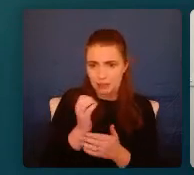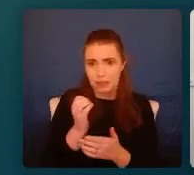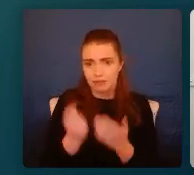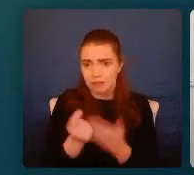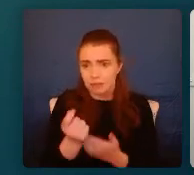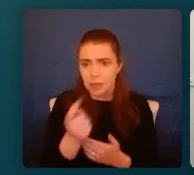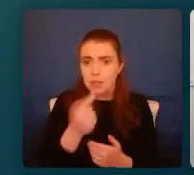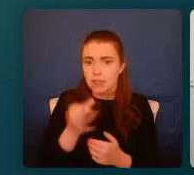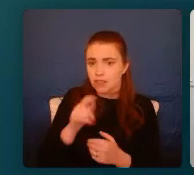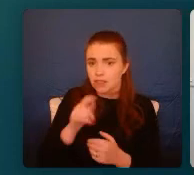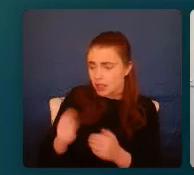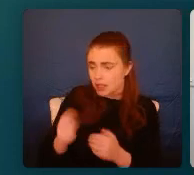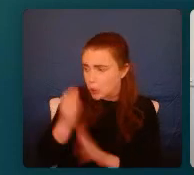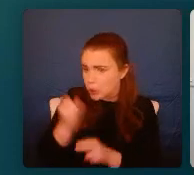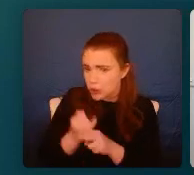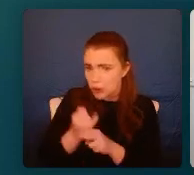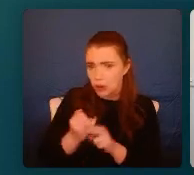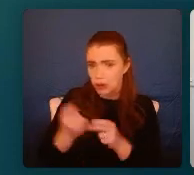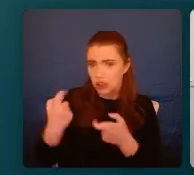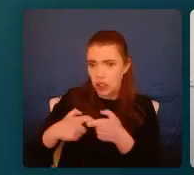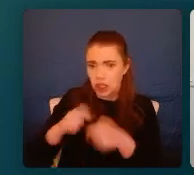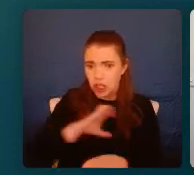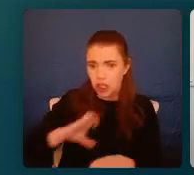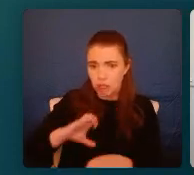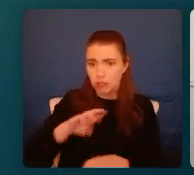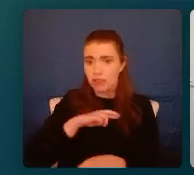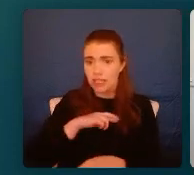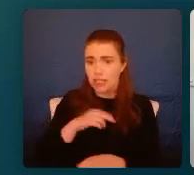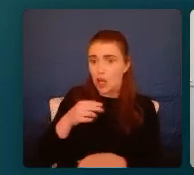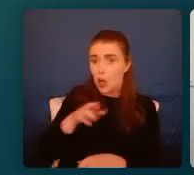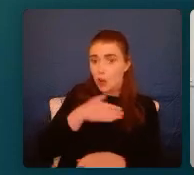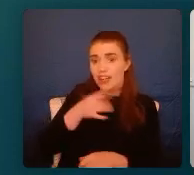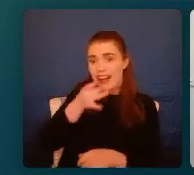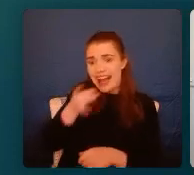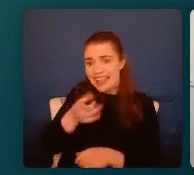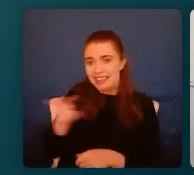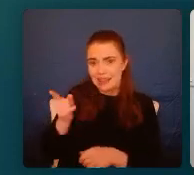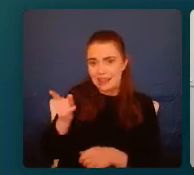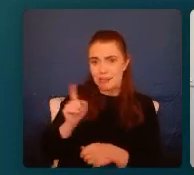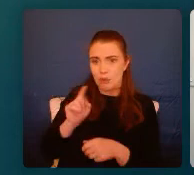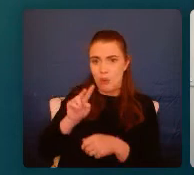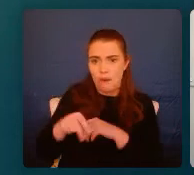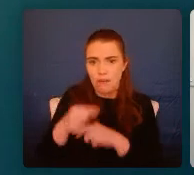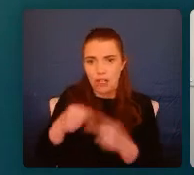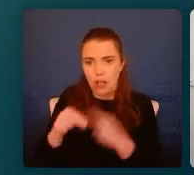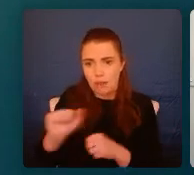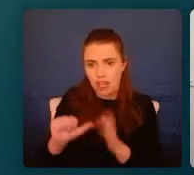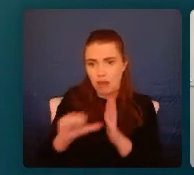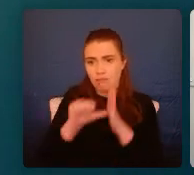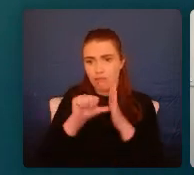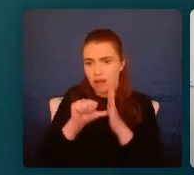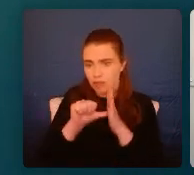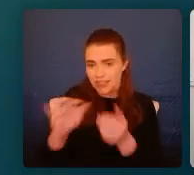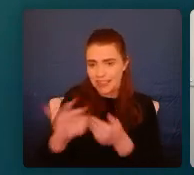join this club. What we're trying to do is to ask them to overcome their primary safety mechanism. The thing for keeping quiet, staying hidden,